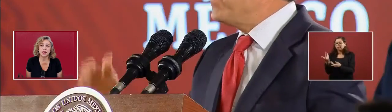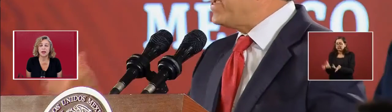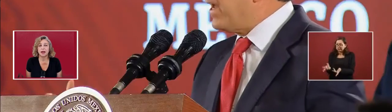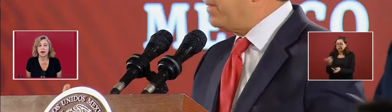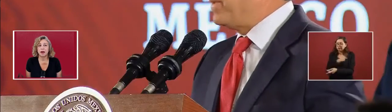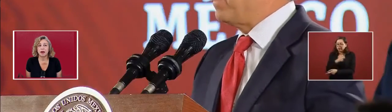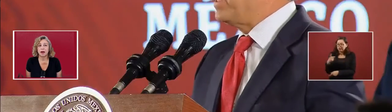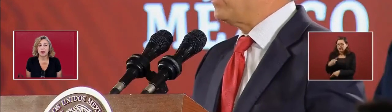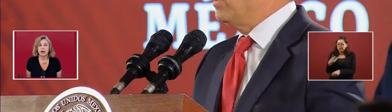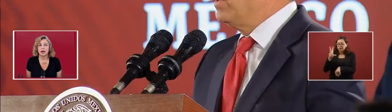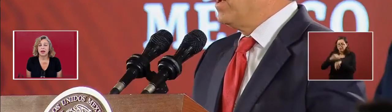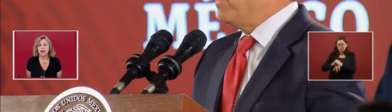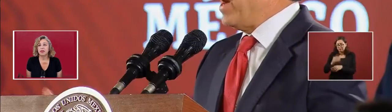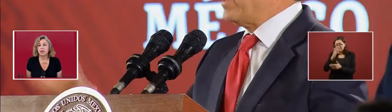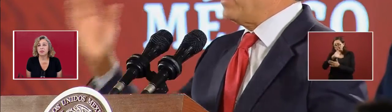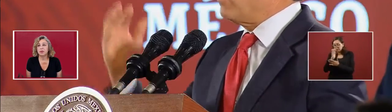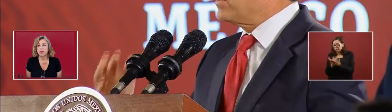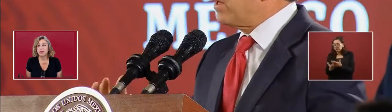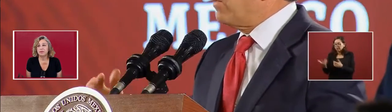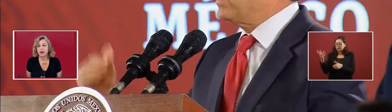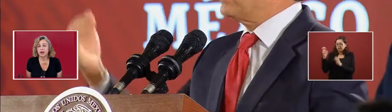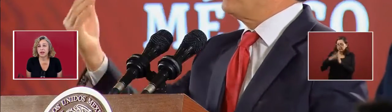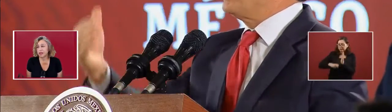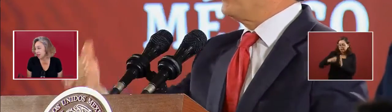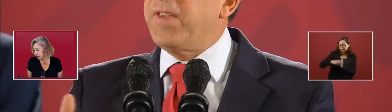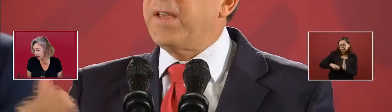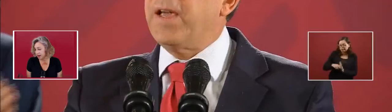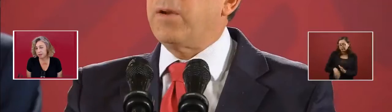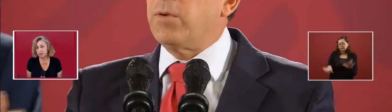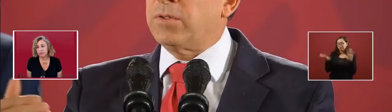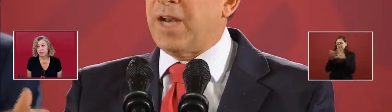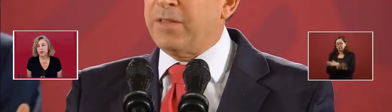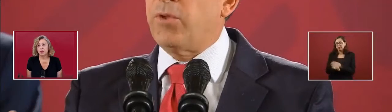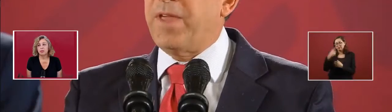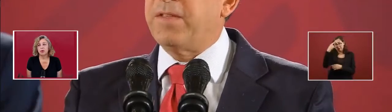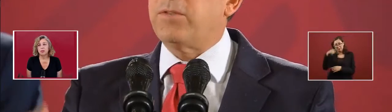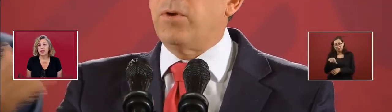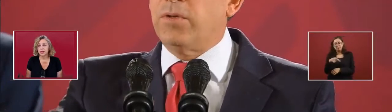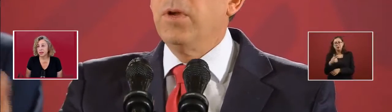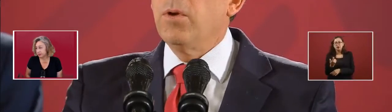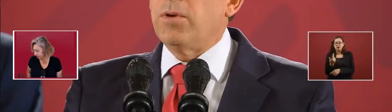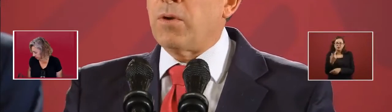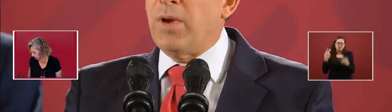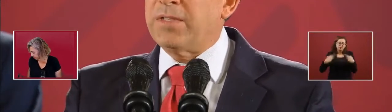and then allowed them to modify the permit.